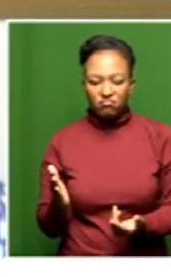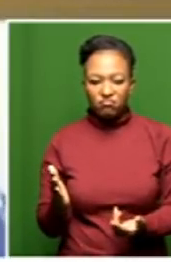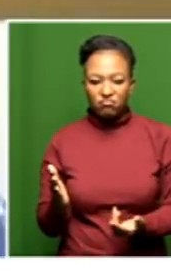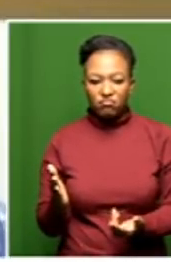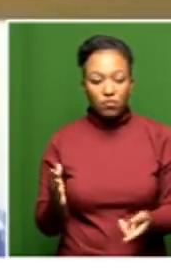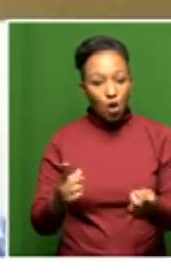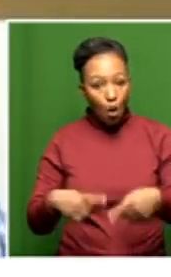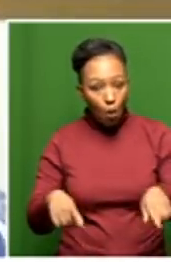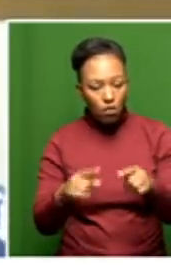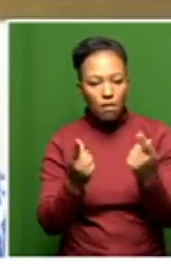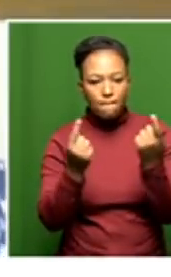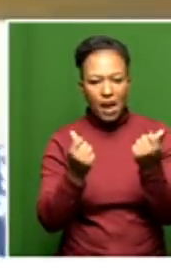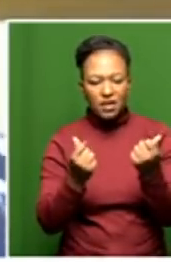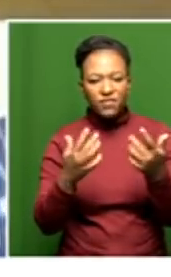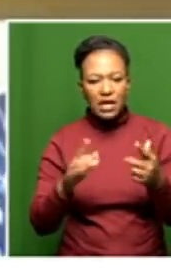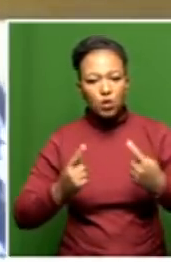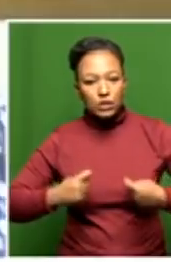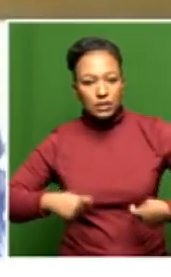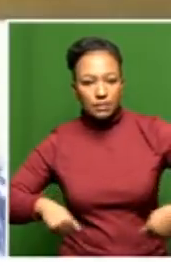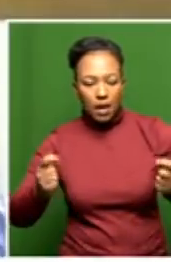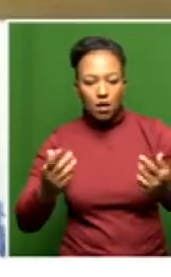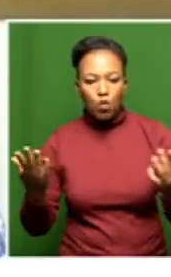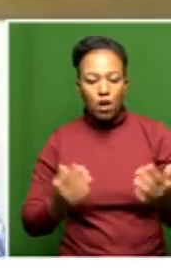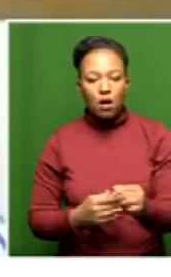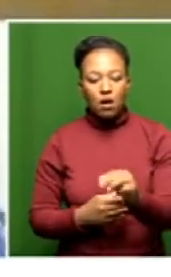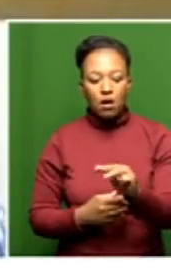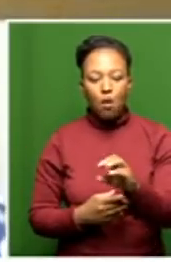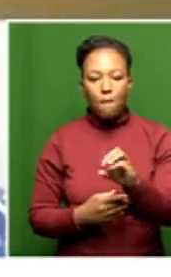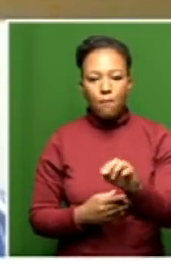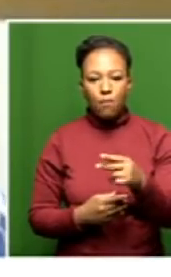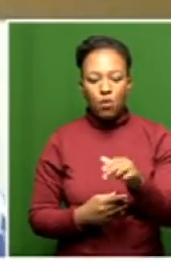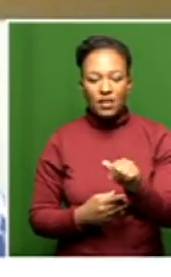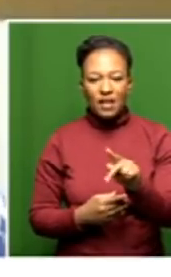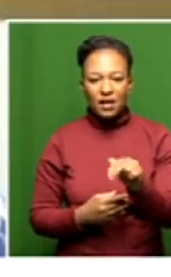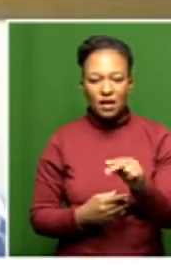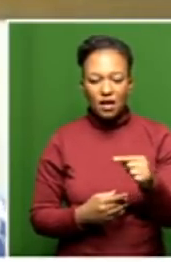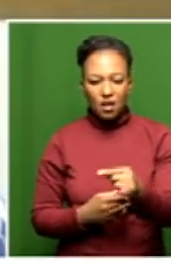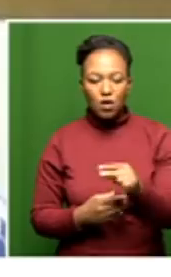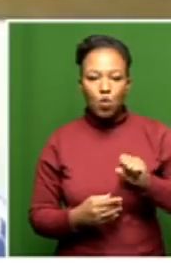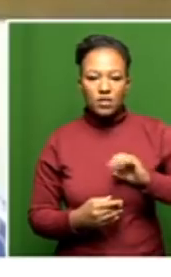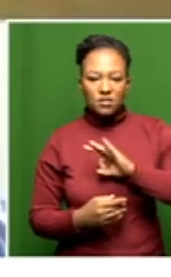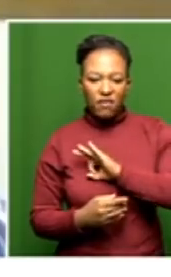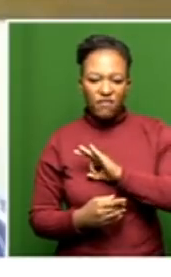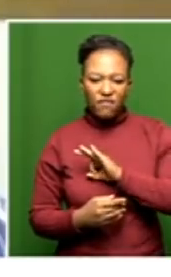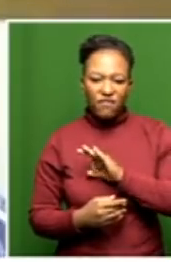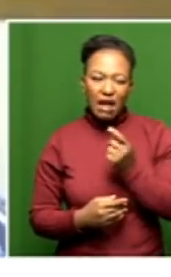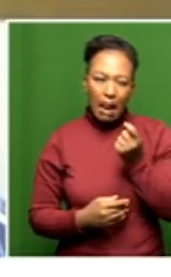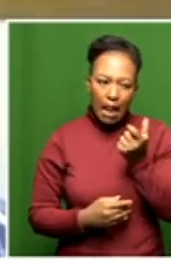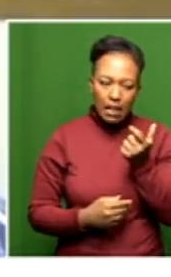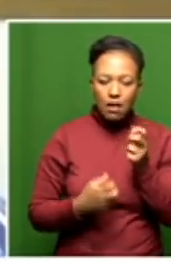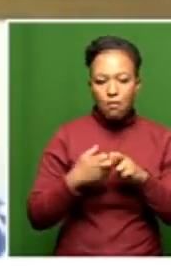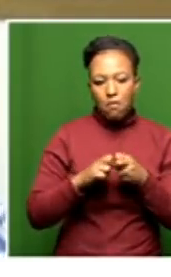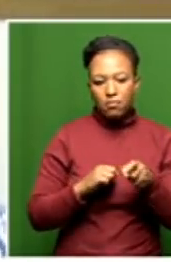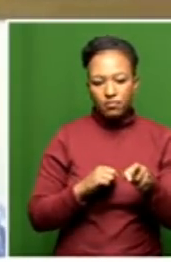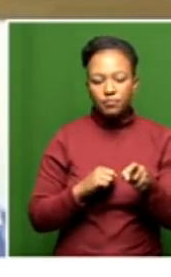all of the money that is being spent at Moflucking at the moment, to do the right thing to the staff is the minor problem that you